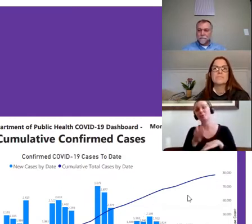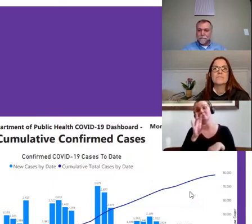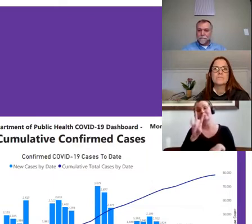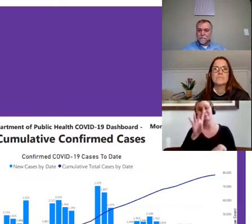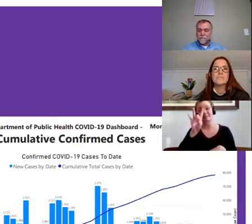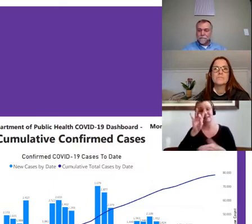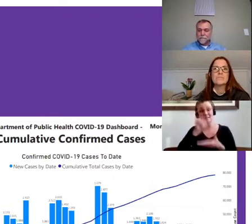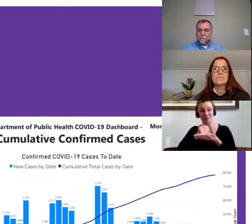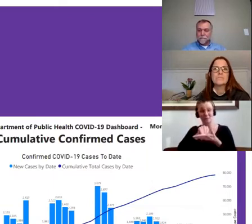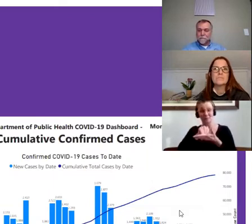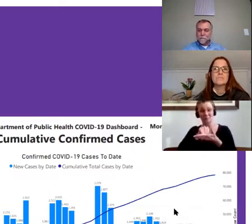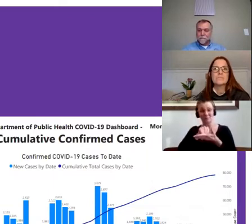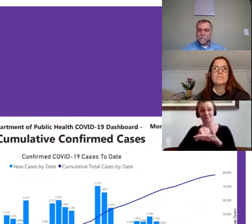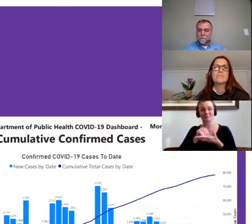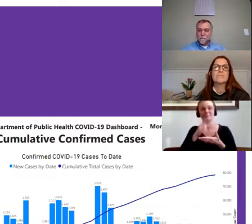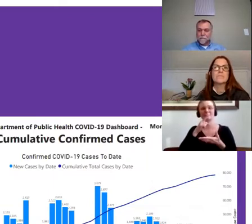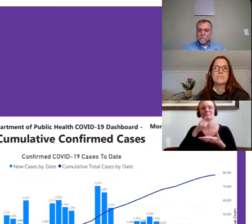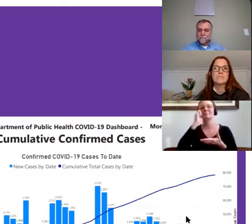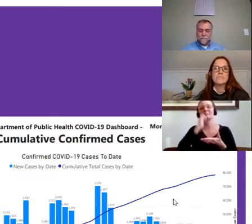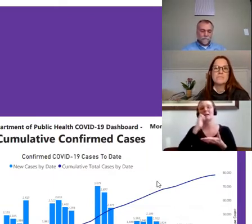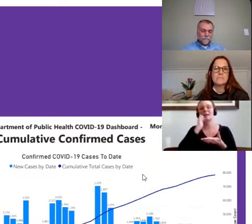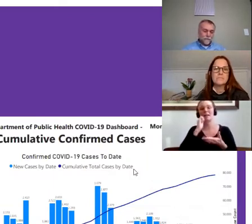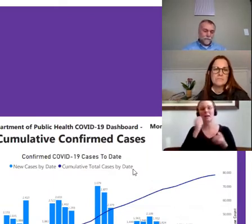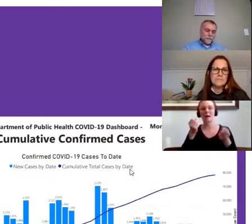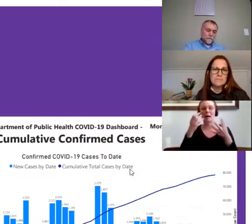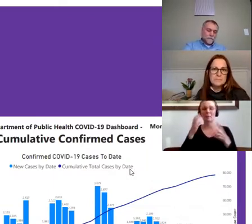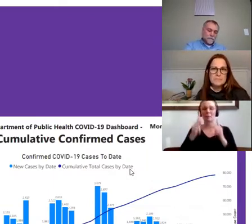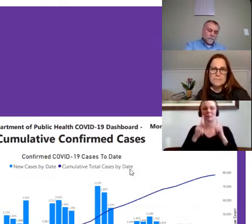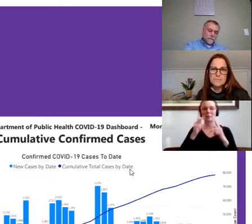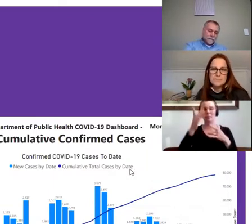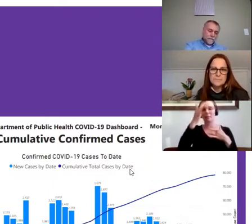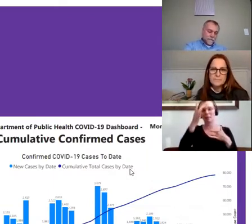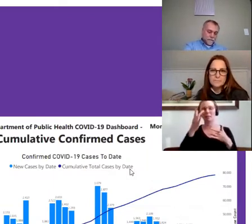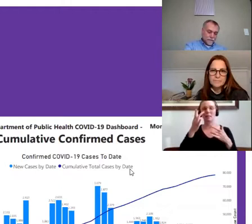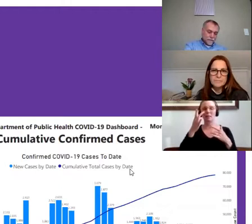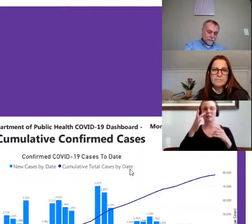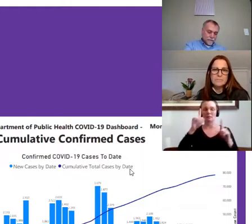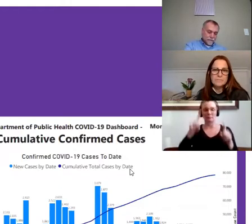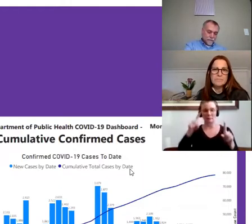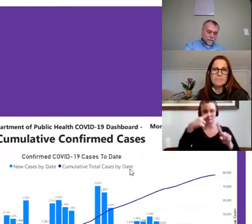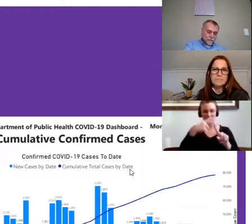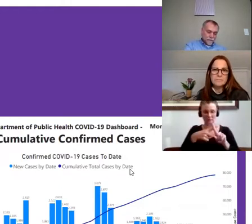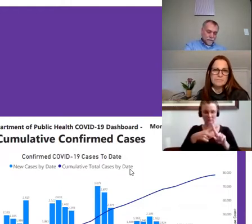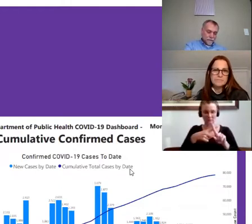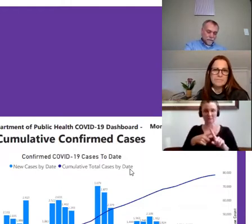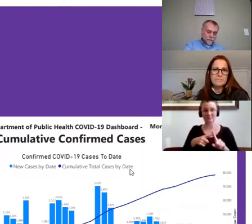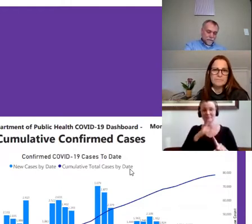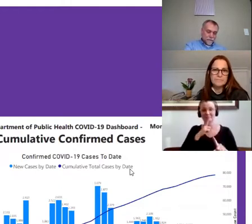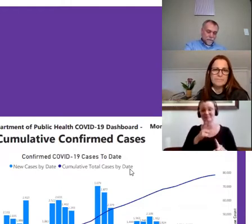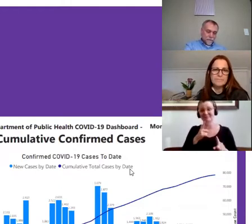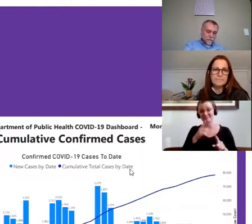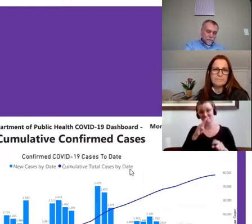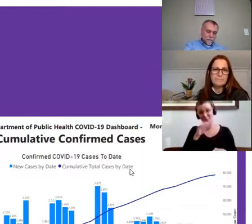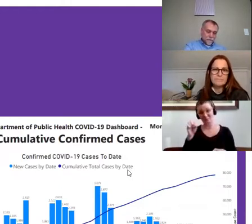you know, and this tells you on a daily basis, how many cases have been reported positive, and sadly, in Massachusetts, we're one of the highest